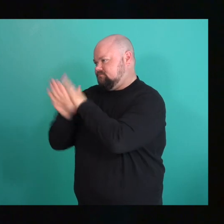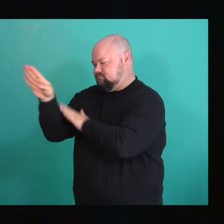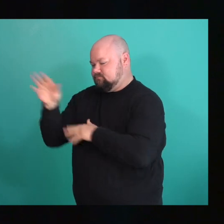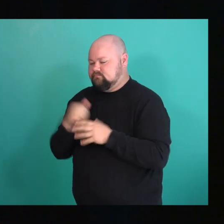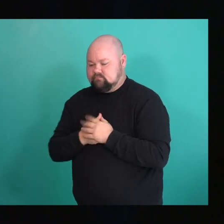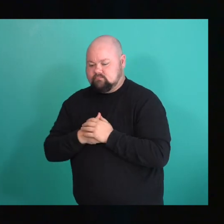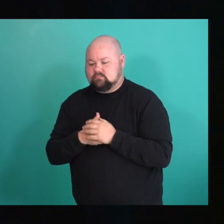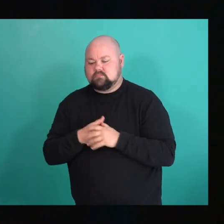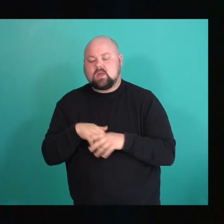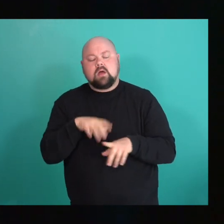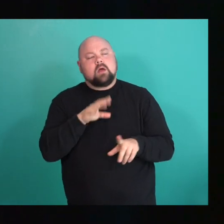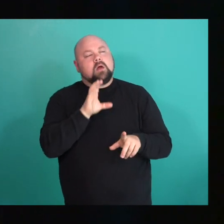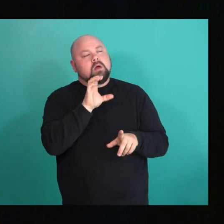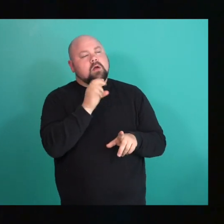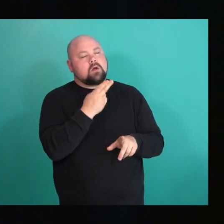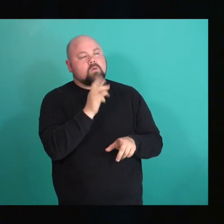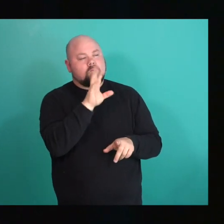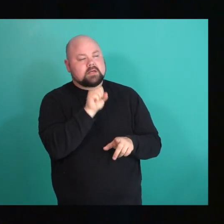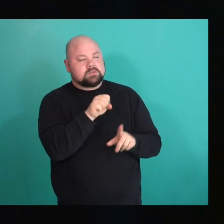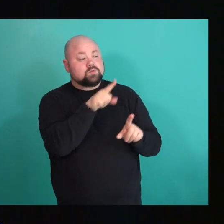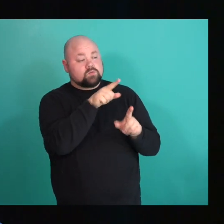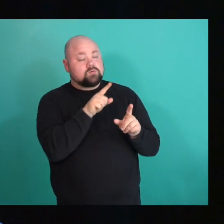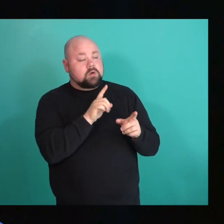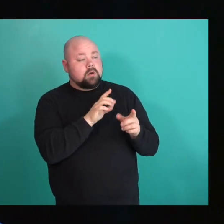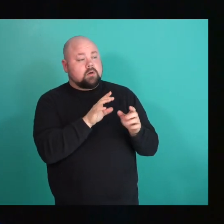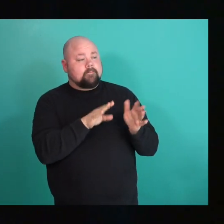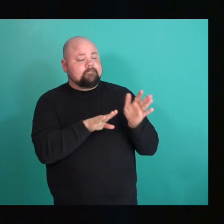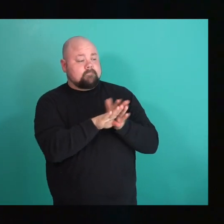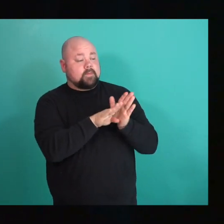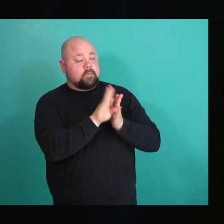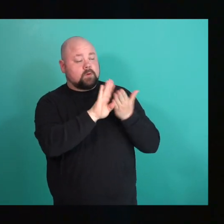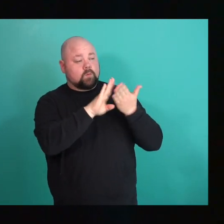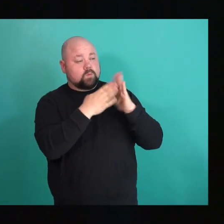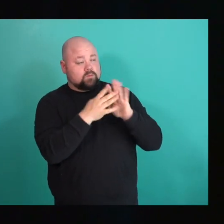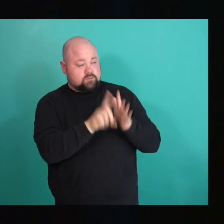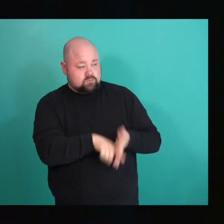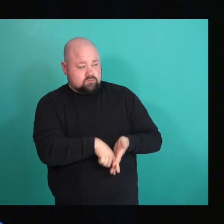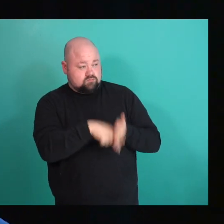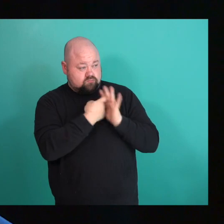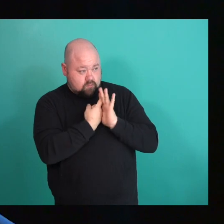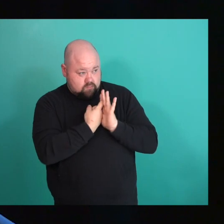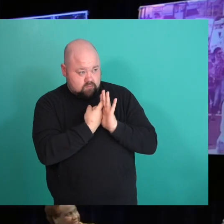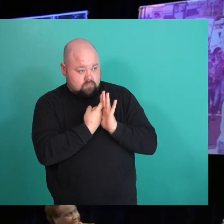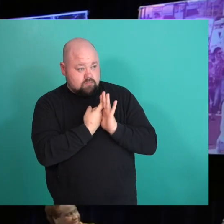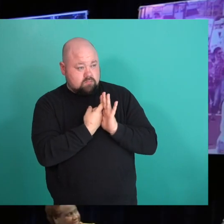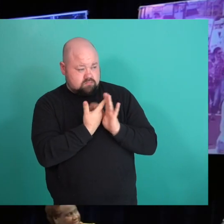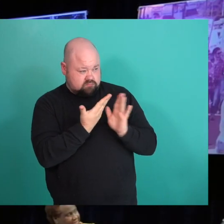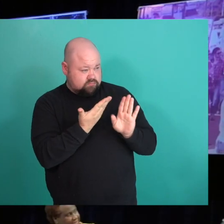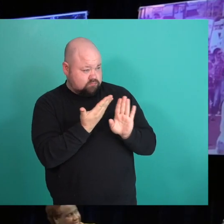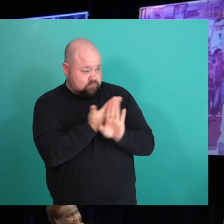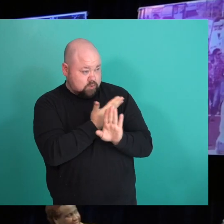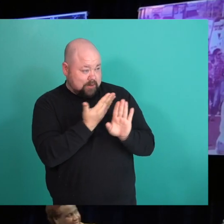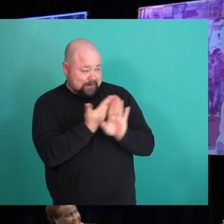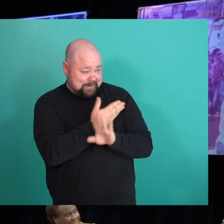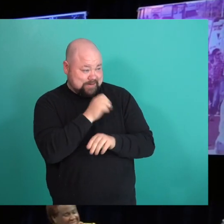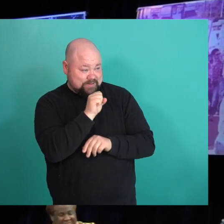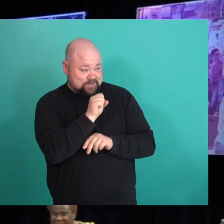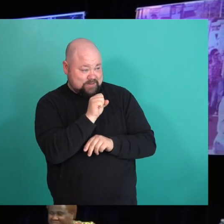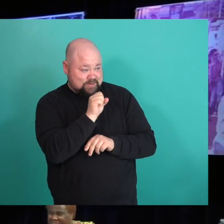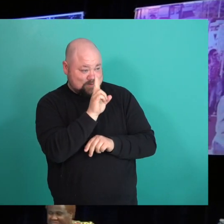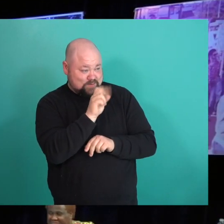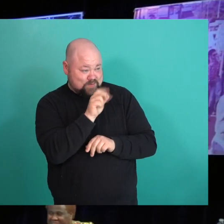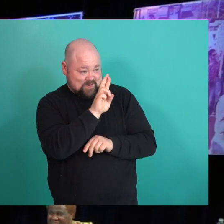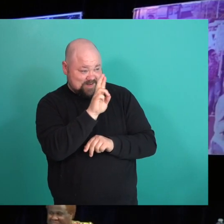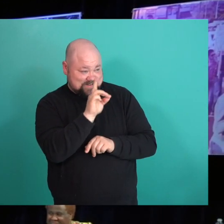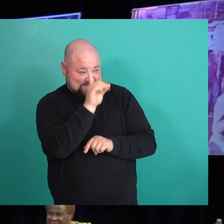Chris, I'm guessing when you were starting to form community, uh, it was before there was Super Dyke. So I